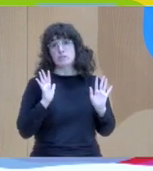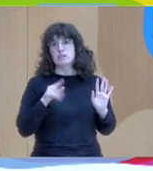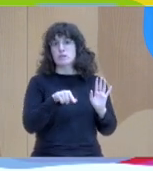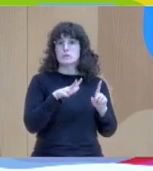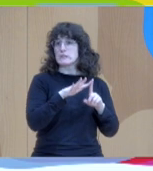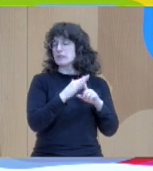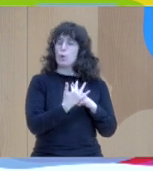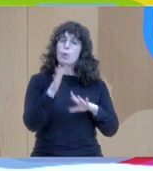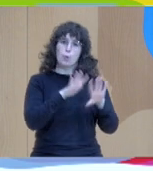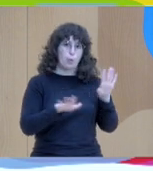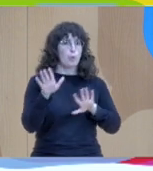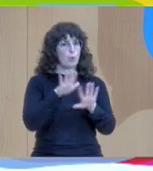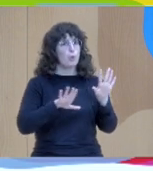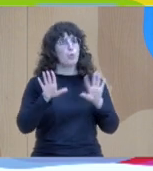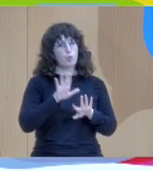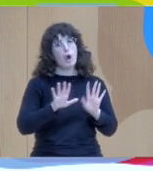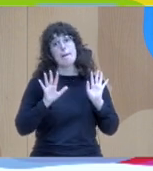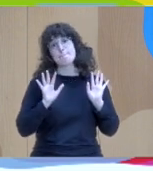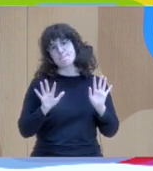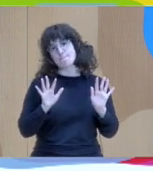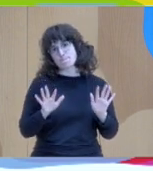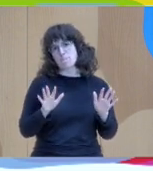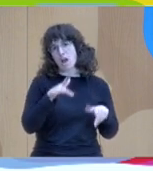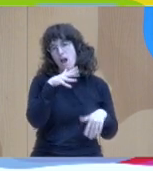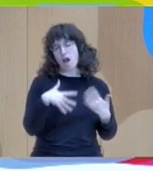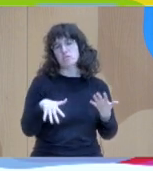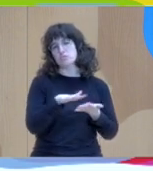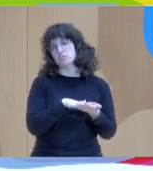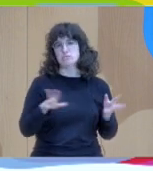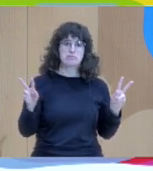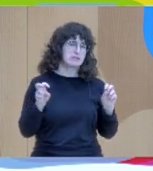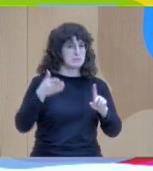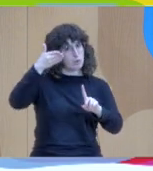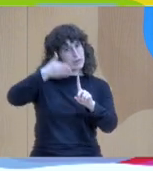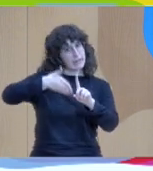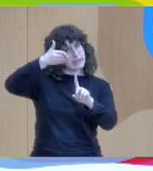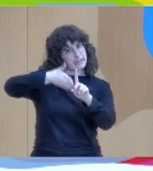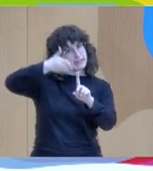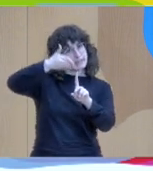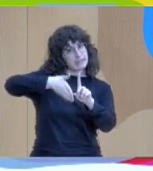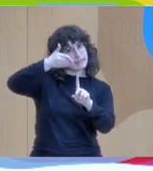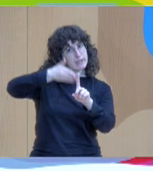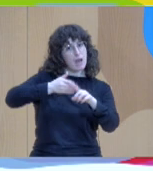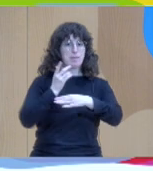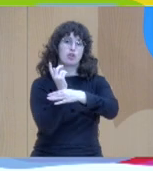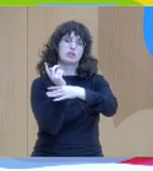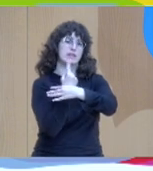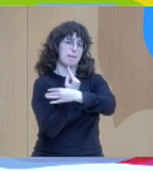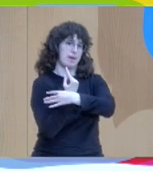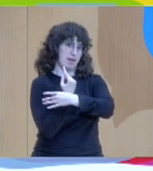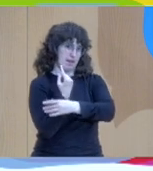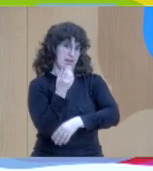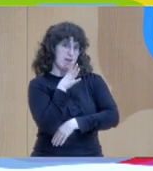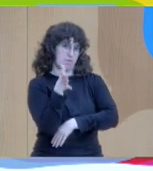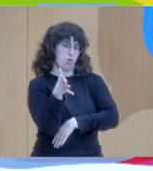so called early intervention around the world there were projects and also in Finland a large process of